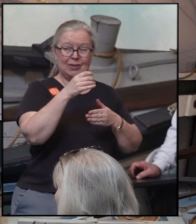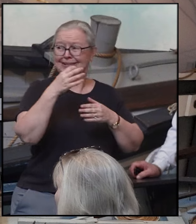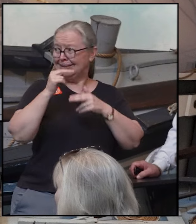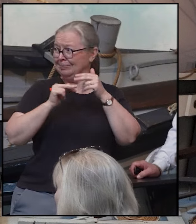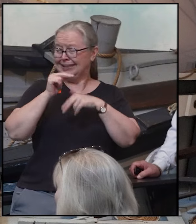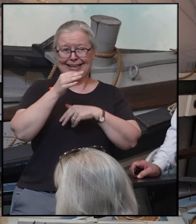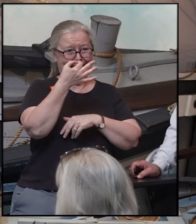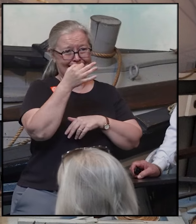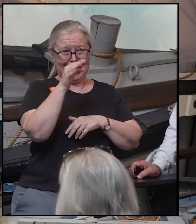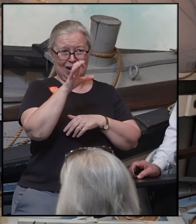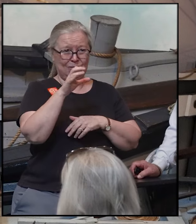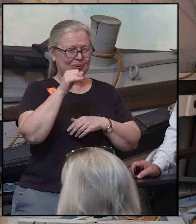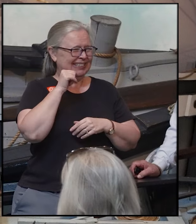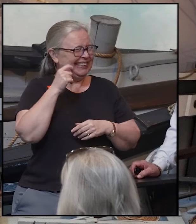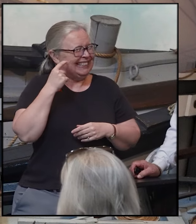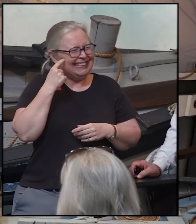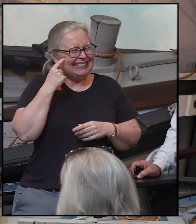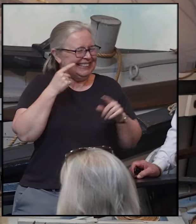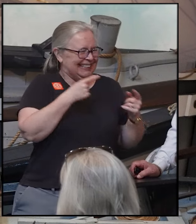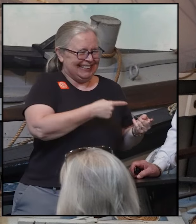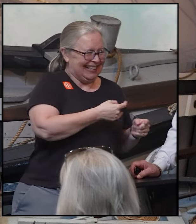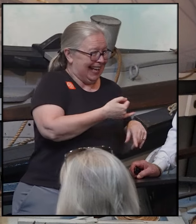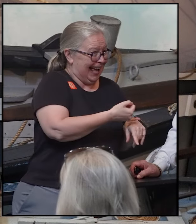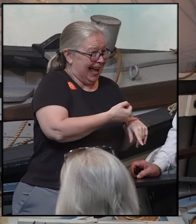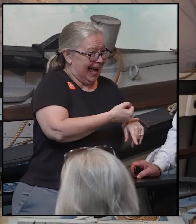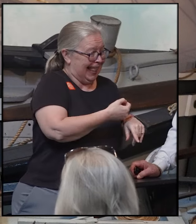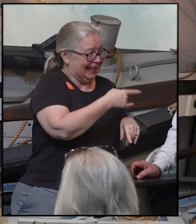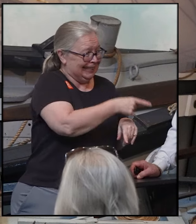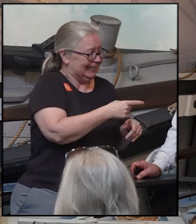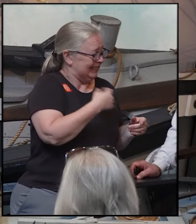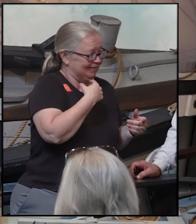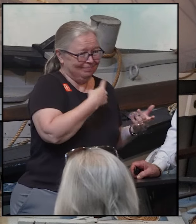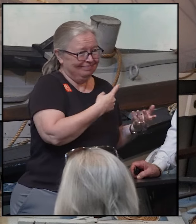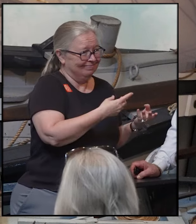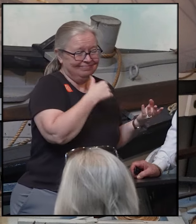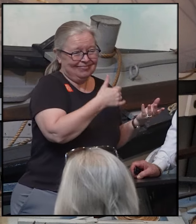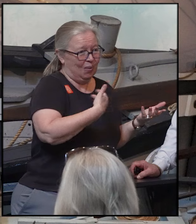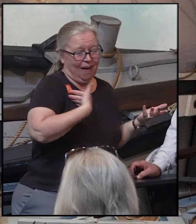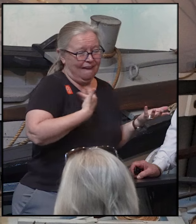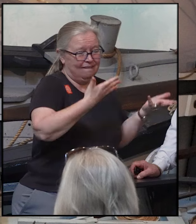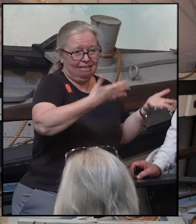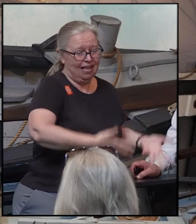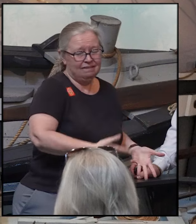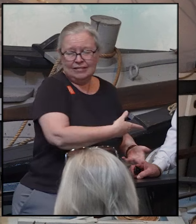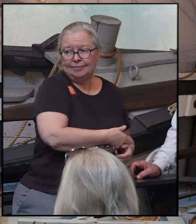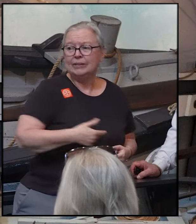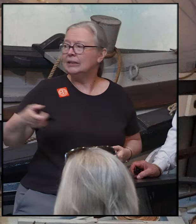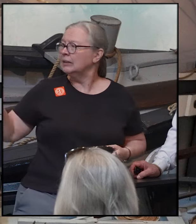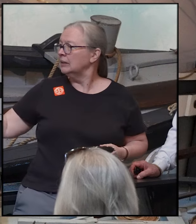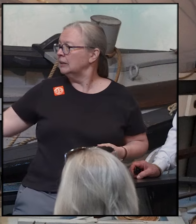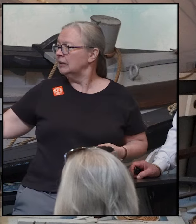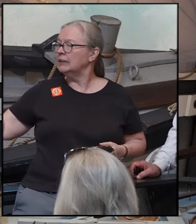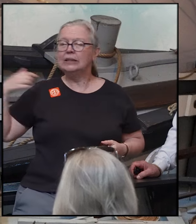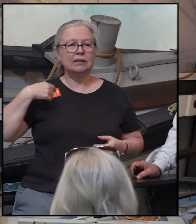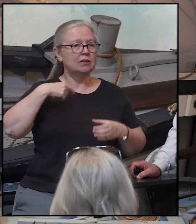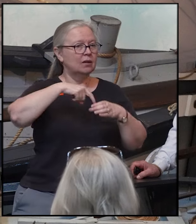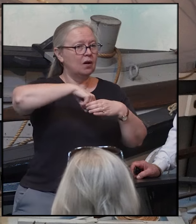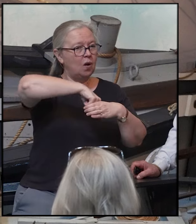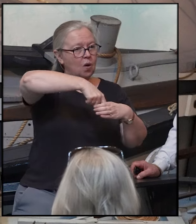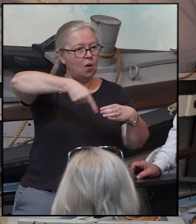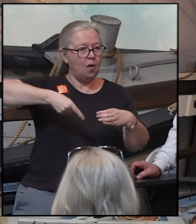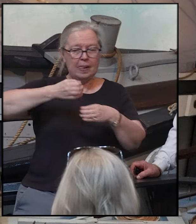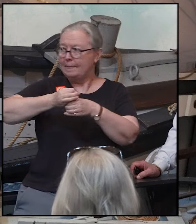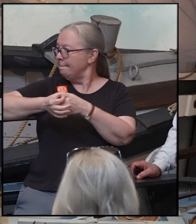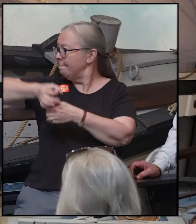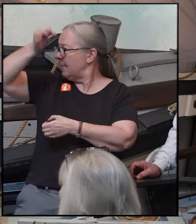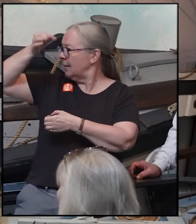We do not think that a Nantucket whale boat survives. The difference is it has a hole for a mast and